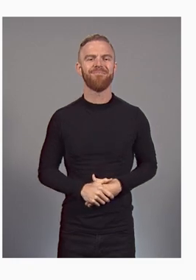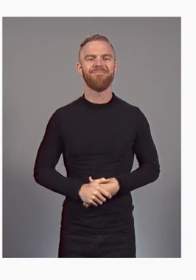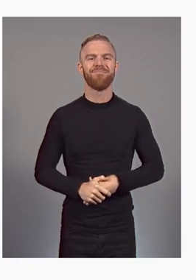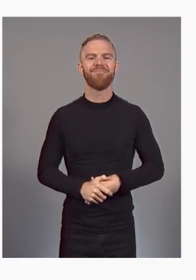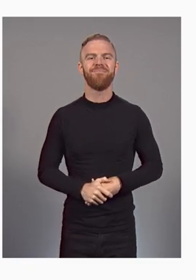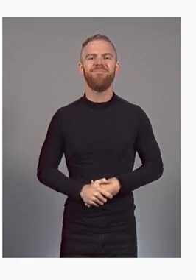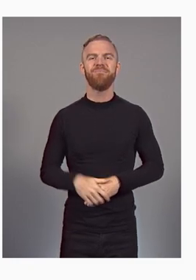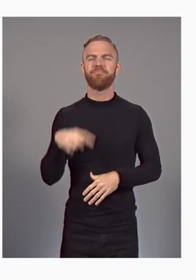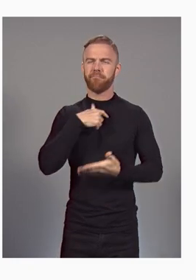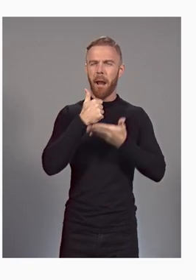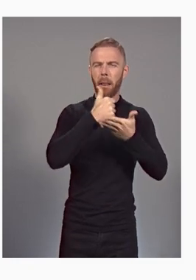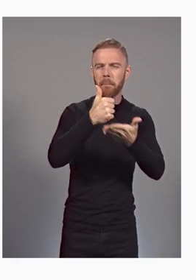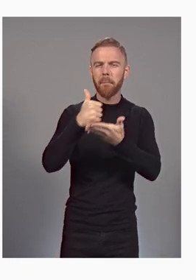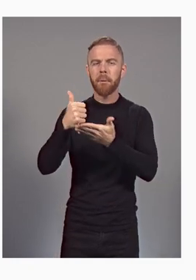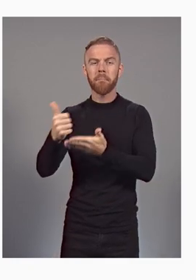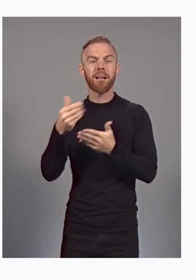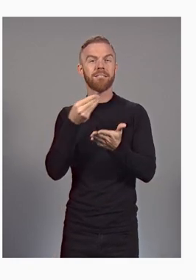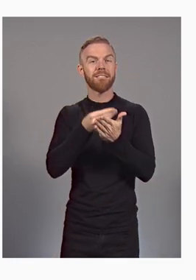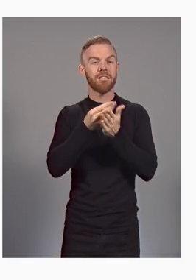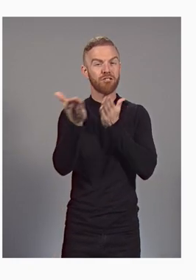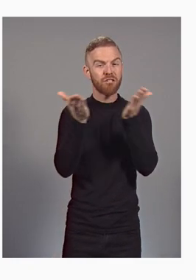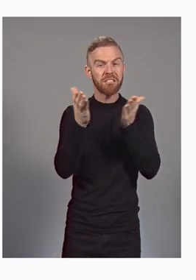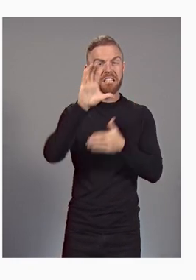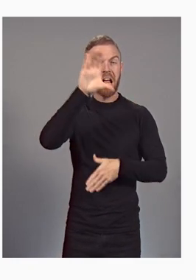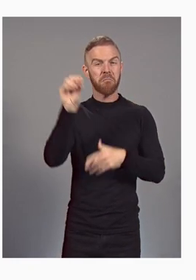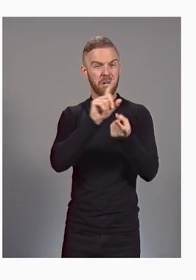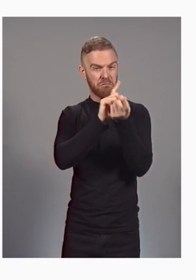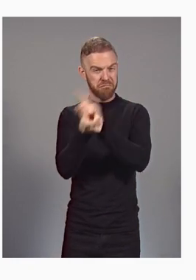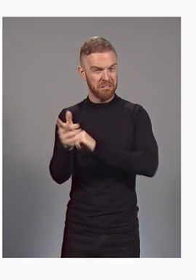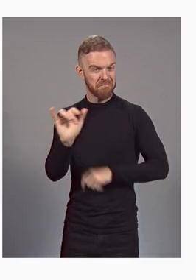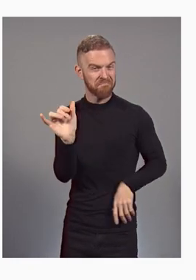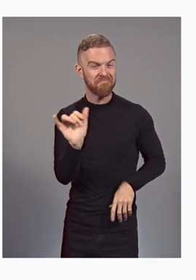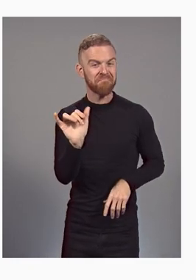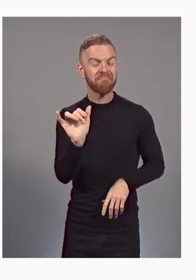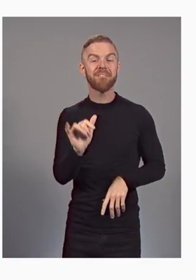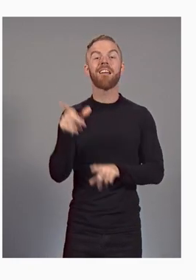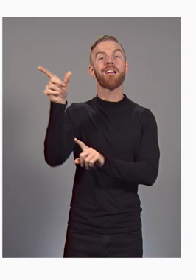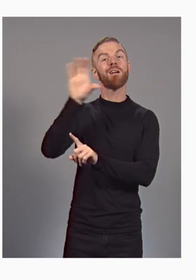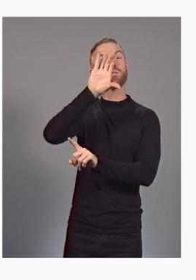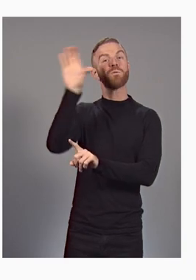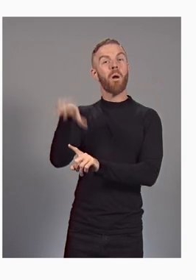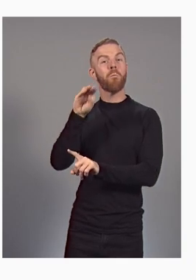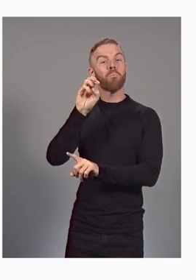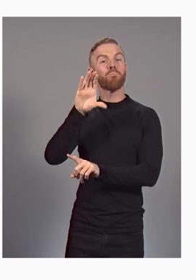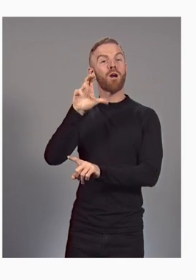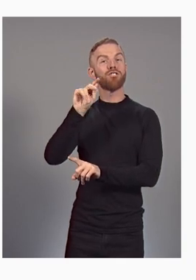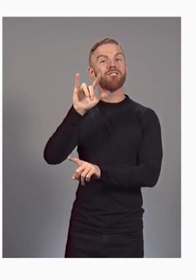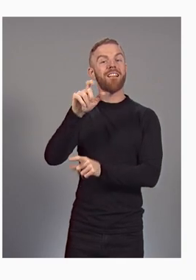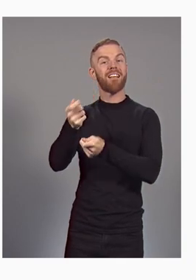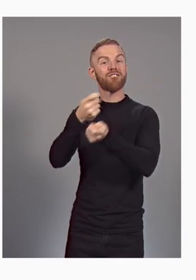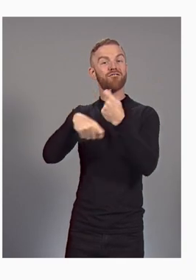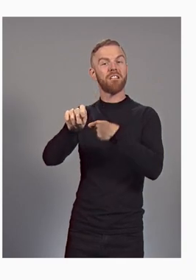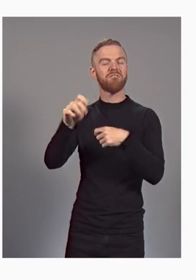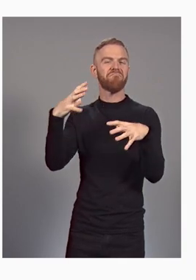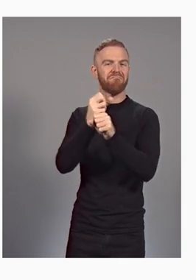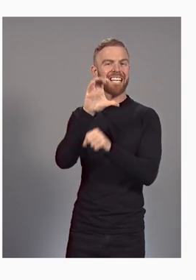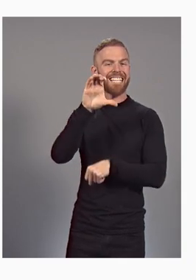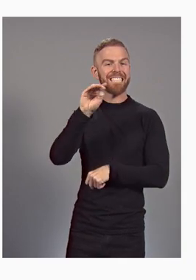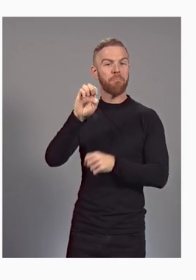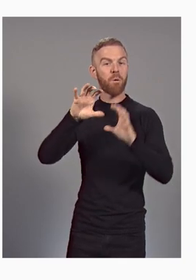We're helping financial services companies transform, too. The Chicago Mercantile Exchange, or CME Group,